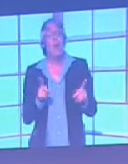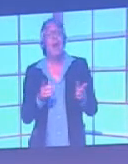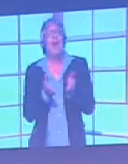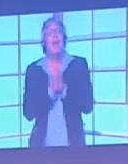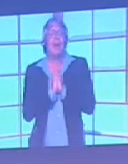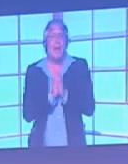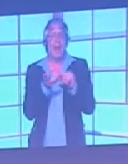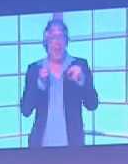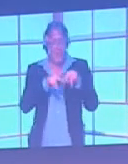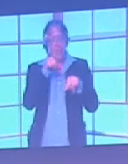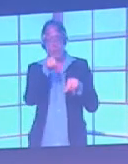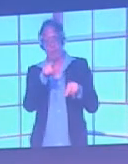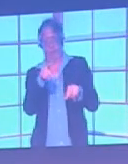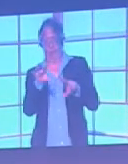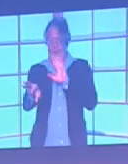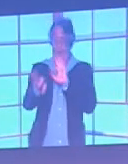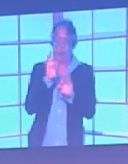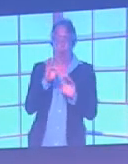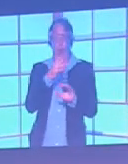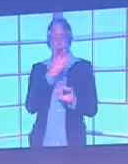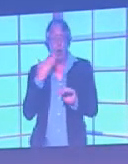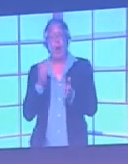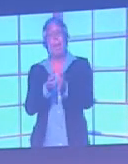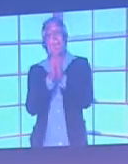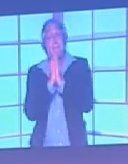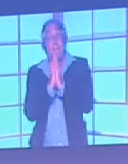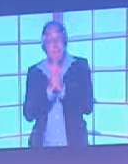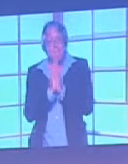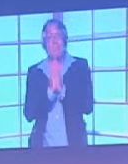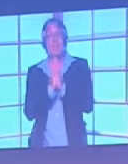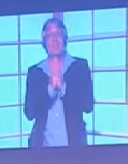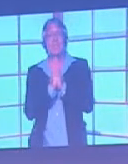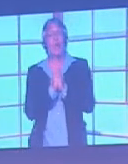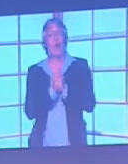colour, make sure you've given the information in another way as well.